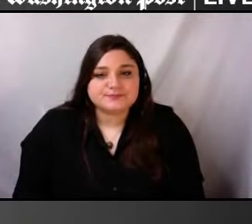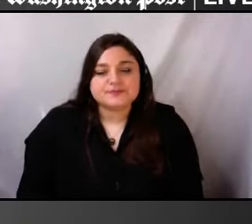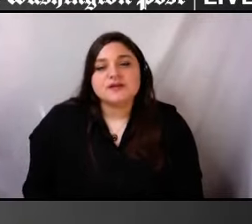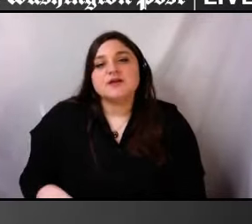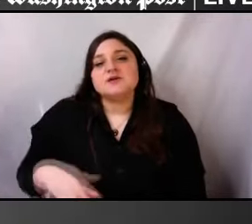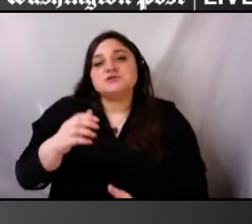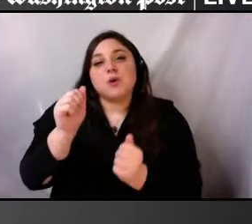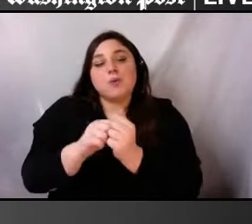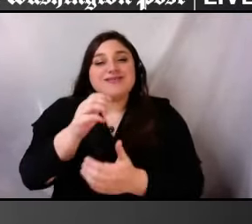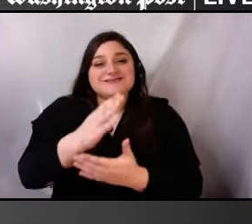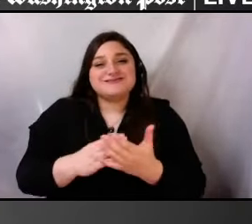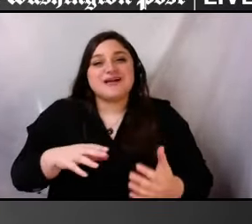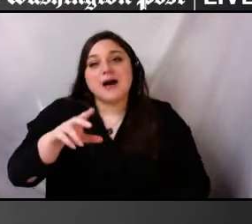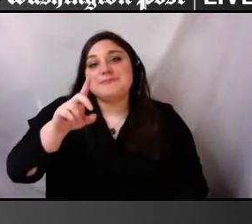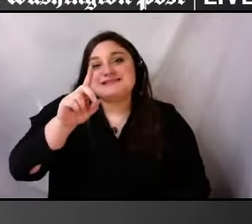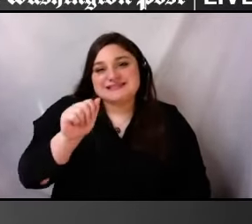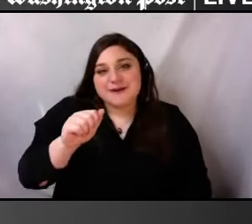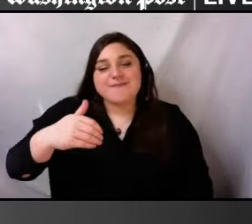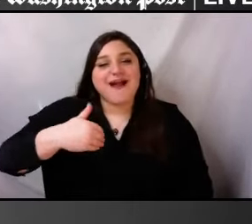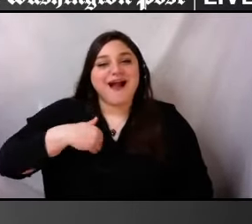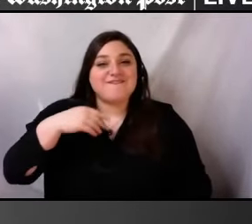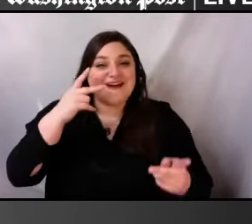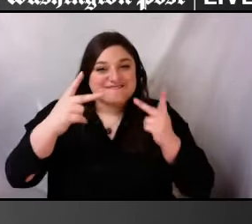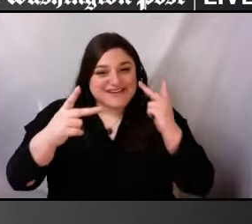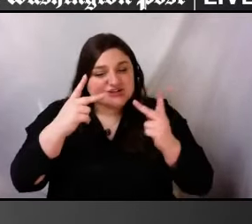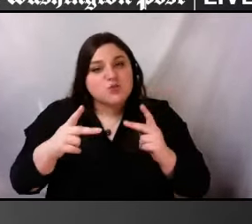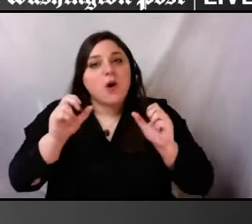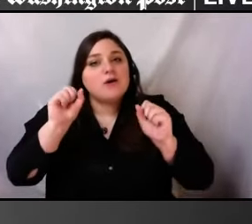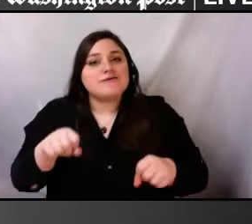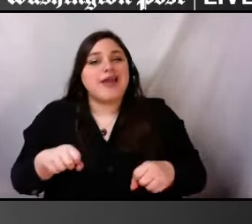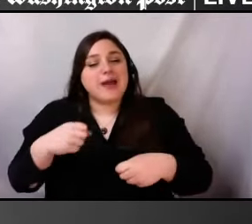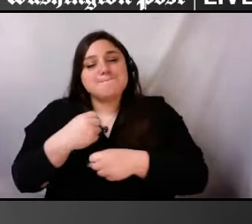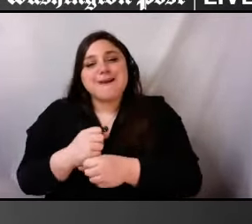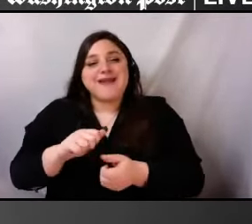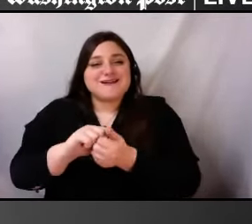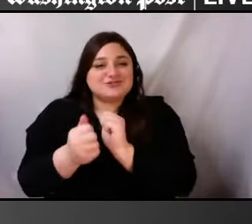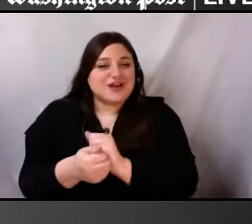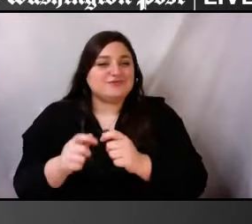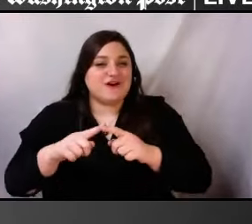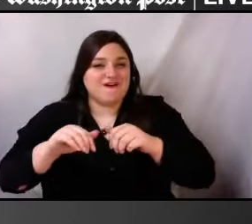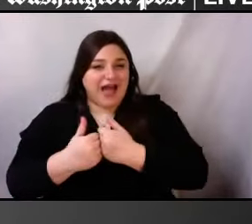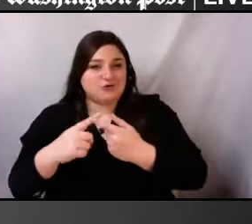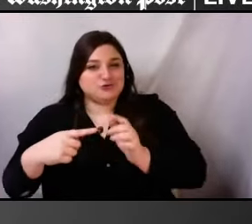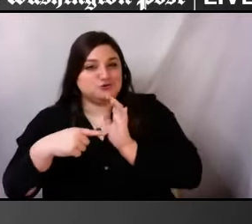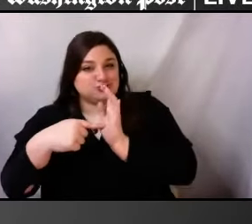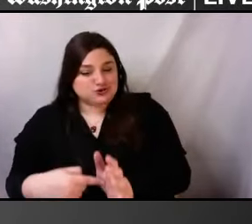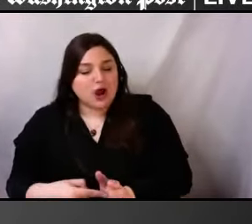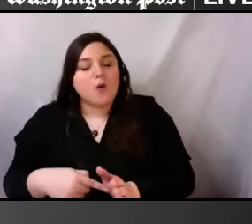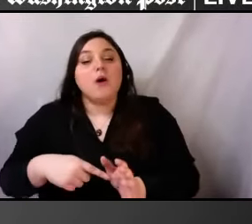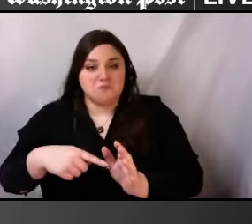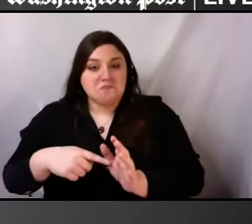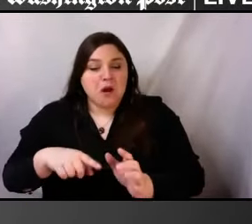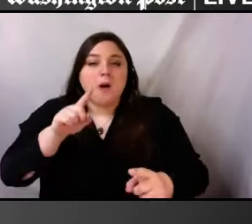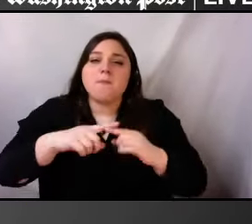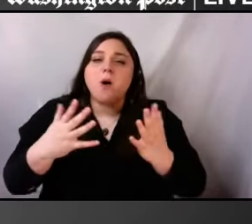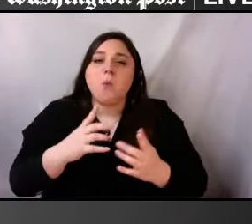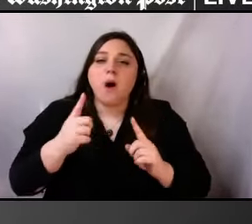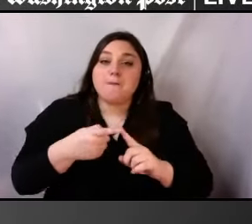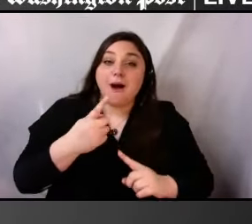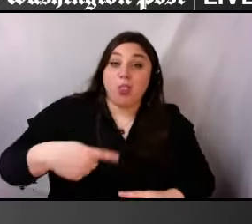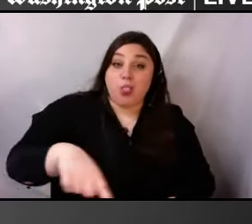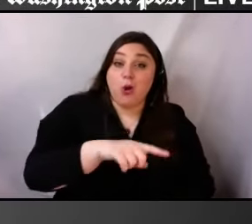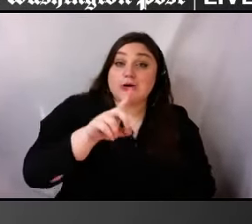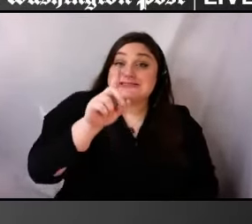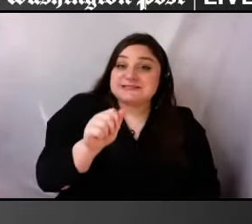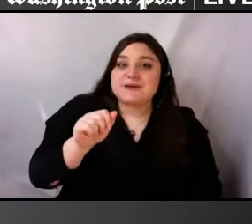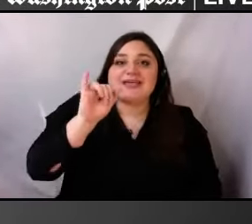portray them and show them. But how about media representation of unseen disabilities? Again, are media falling